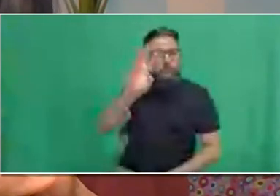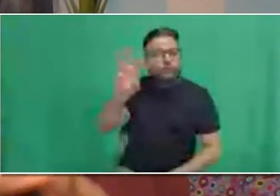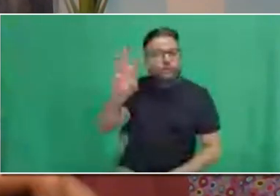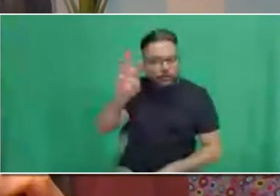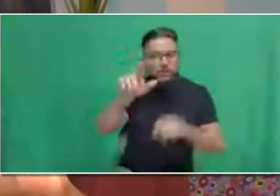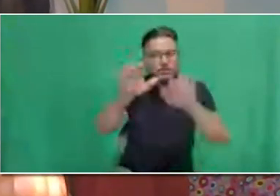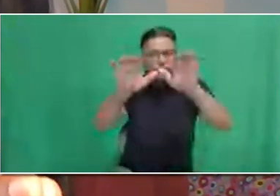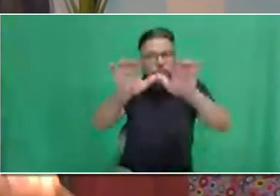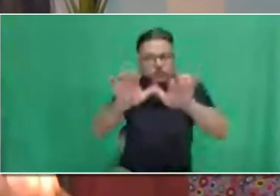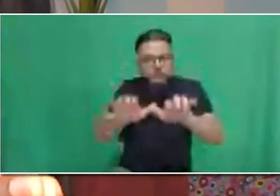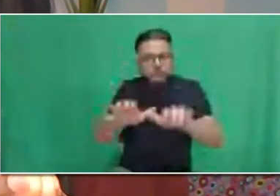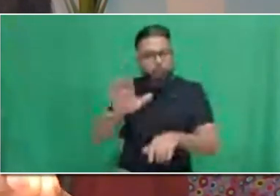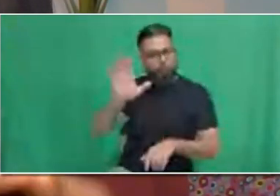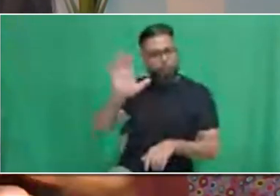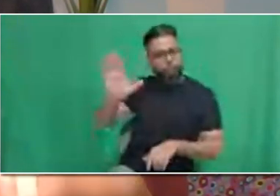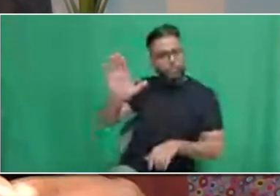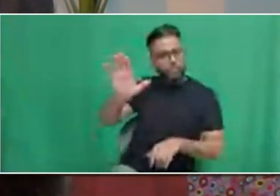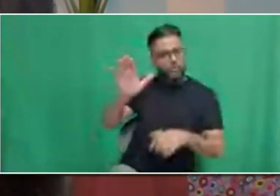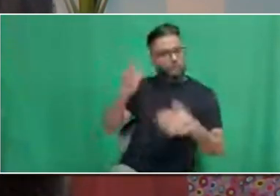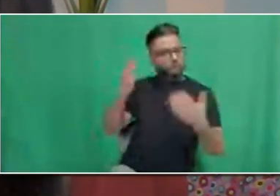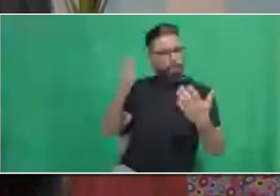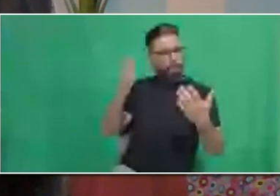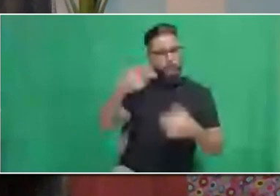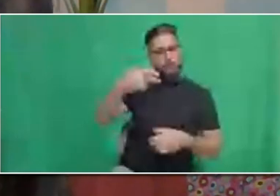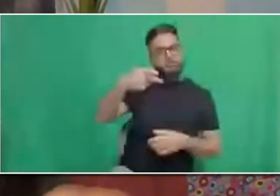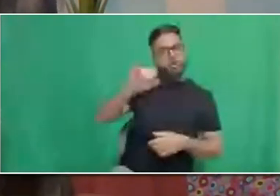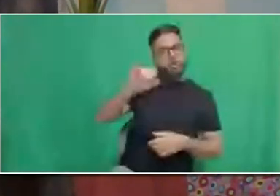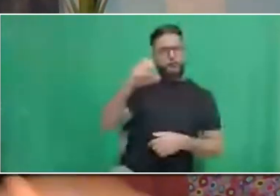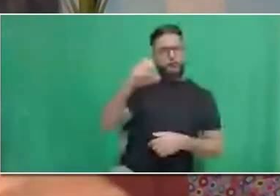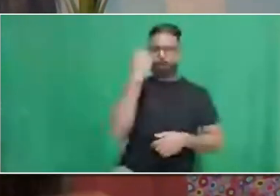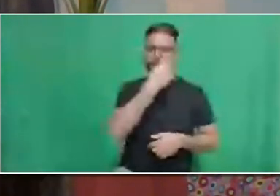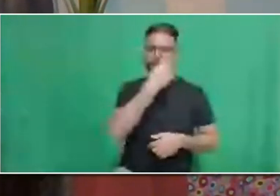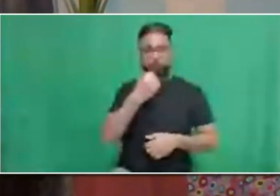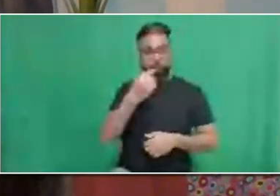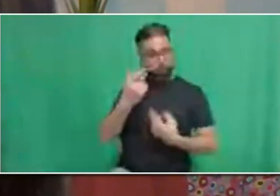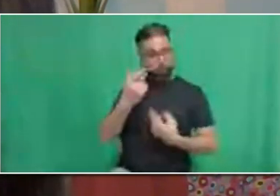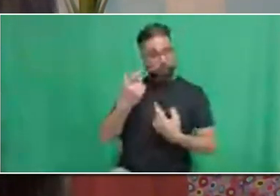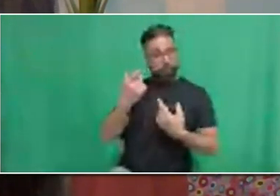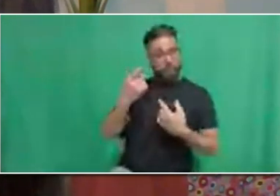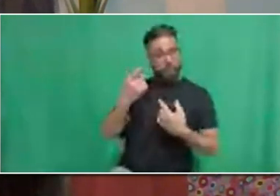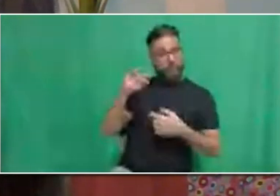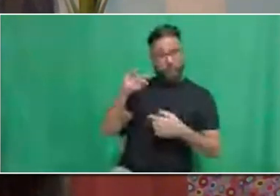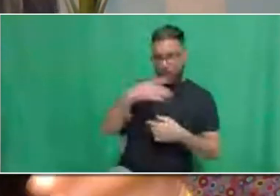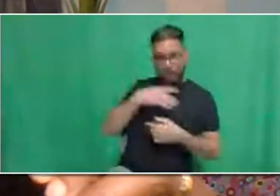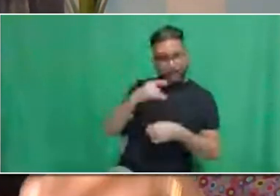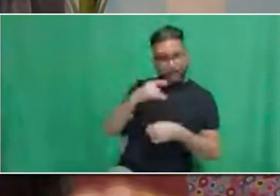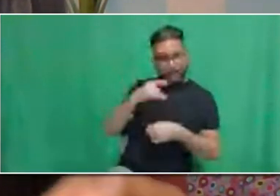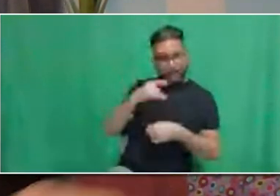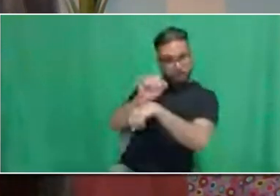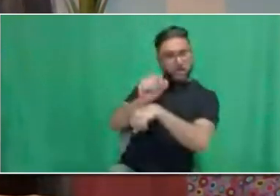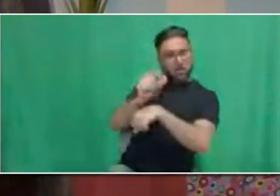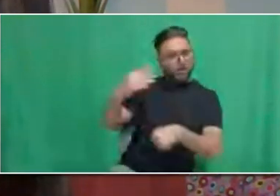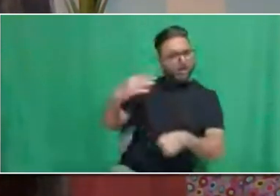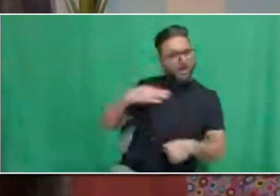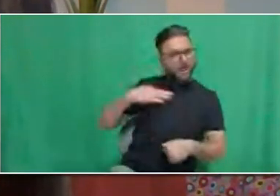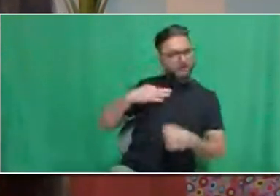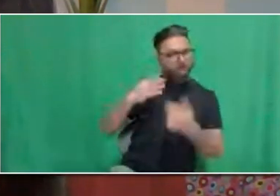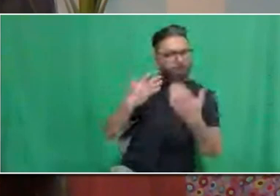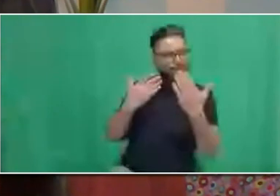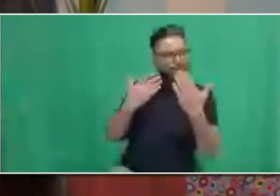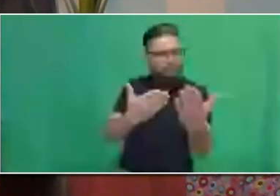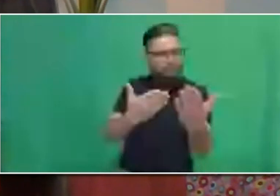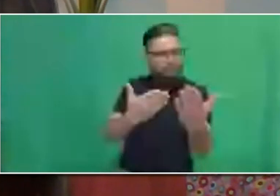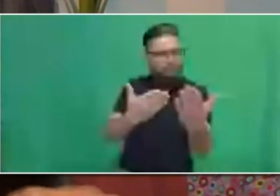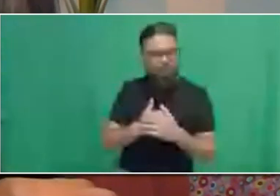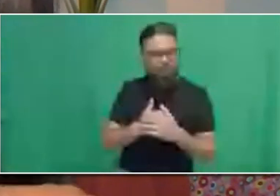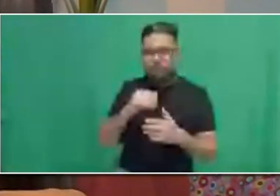If a job you're interested in is not posted at this time, you can always set up those job email alerts tailored to your specific career